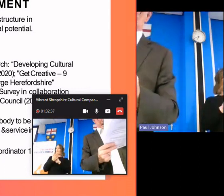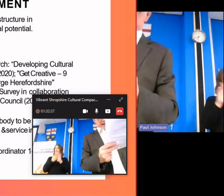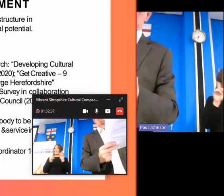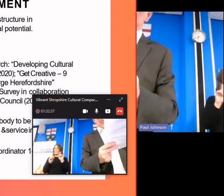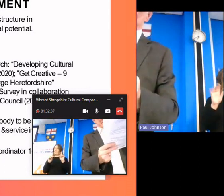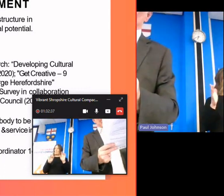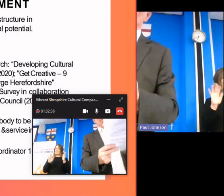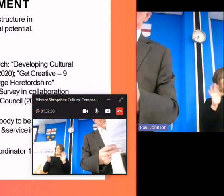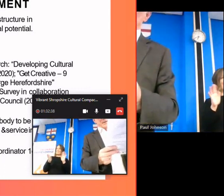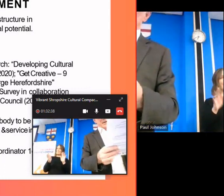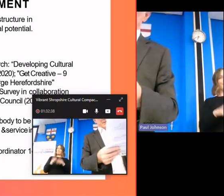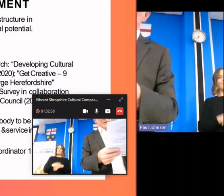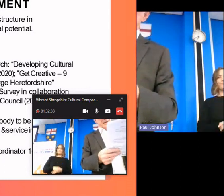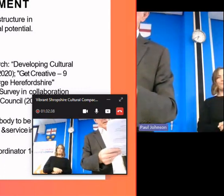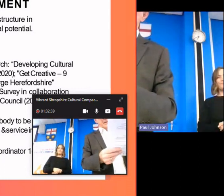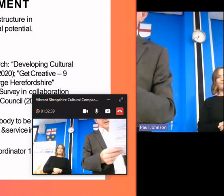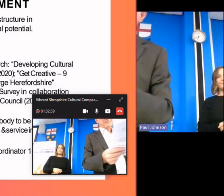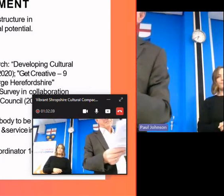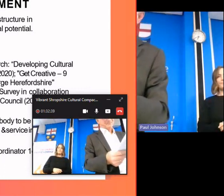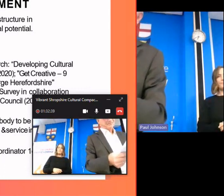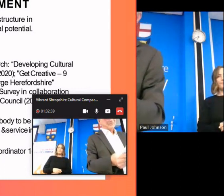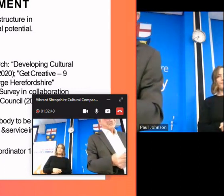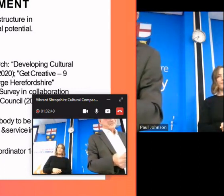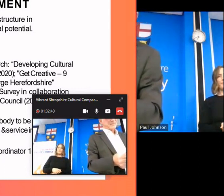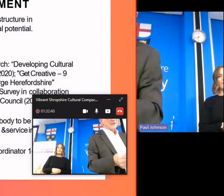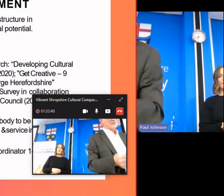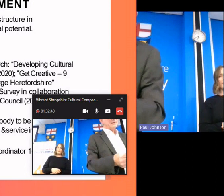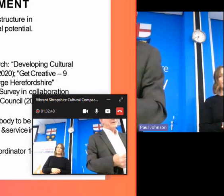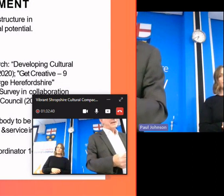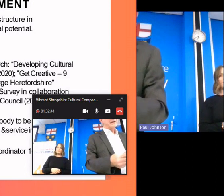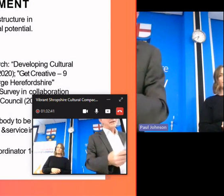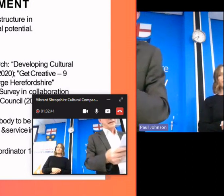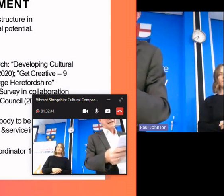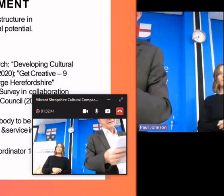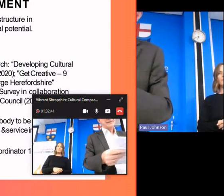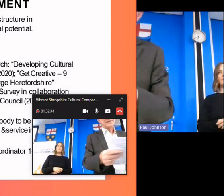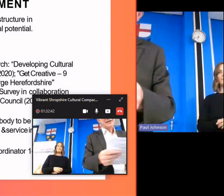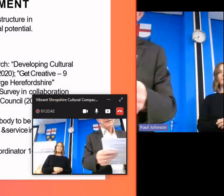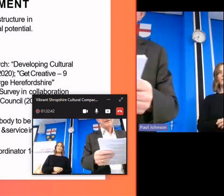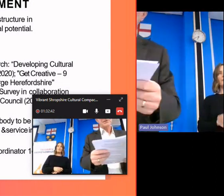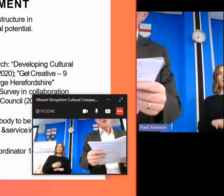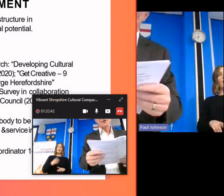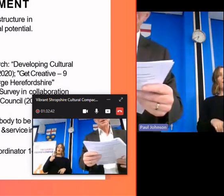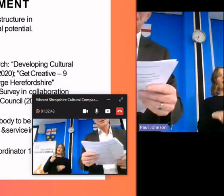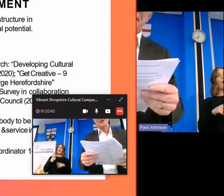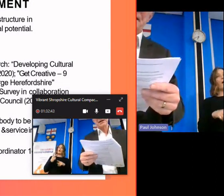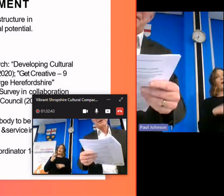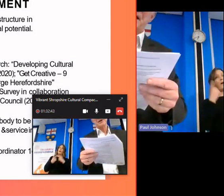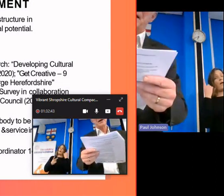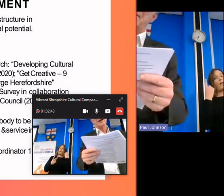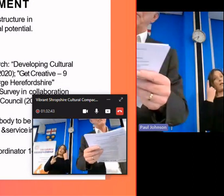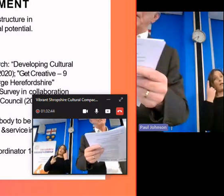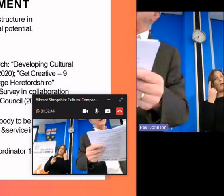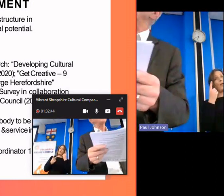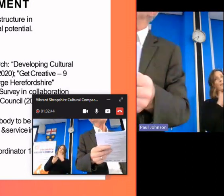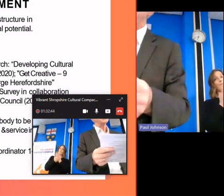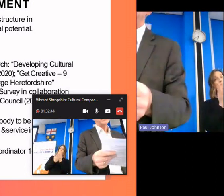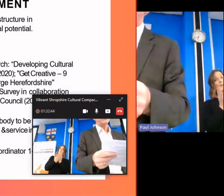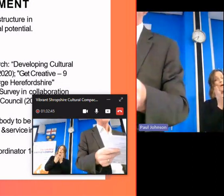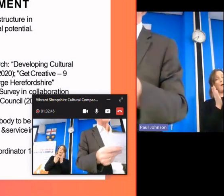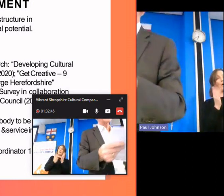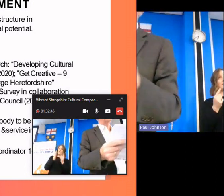um the um the uh the other um side of this was uh uh